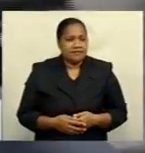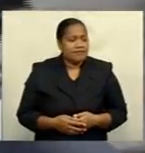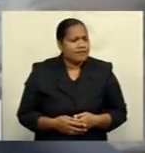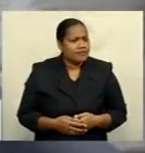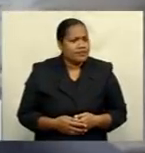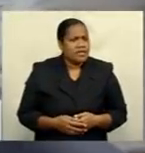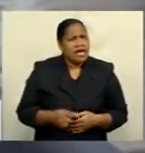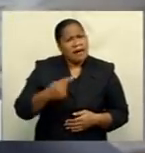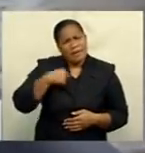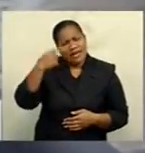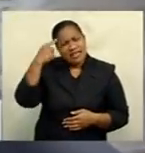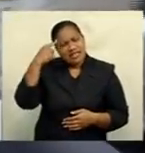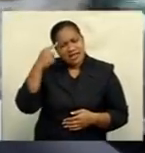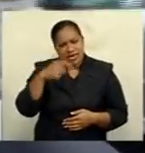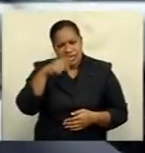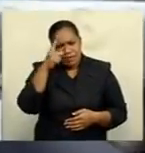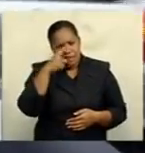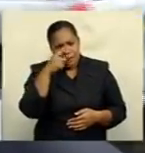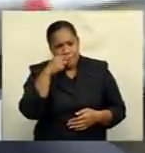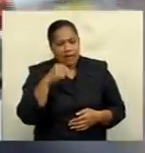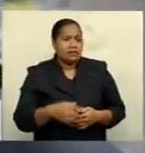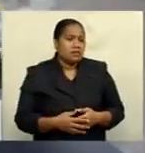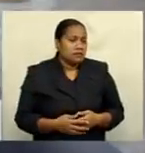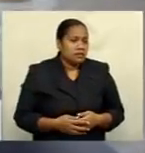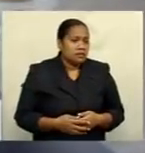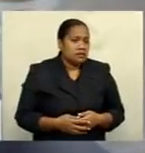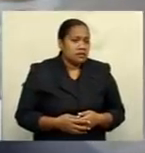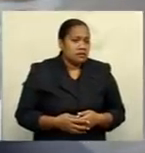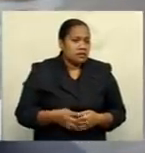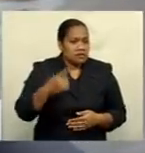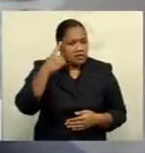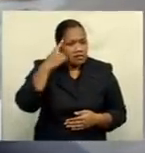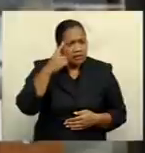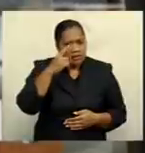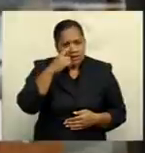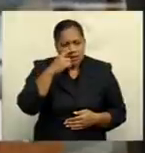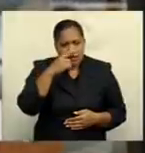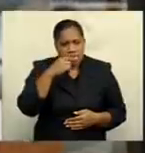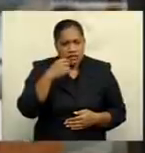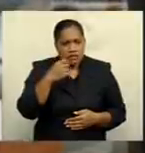people are sick, they need to have a job to protect themselves.